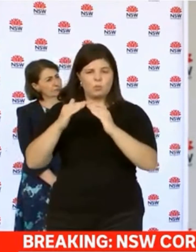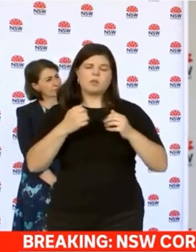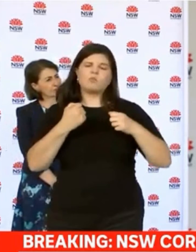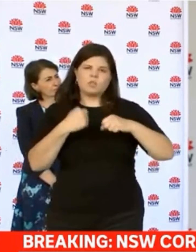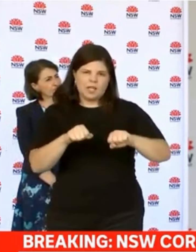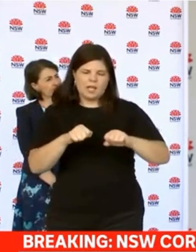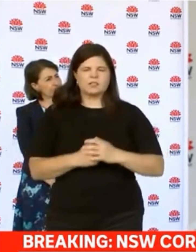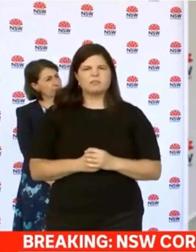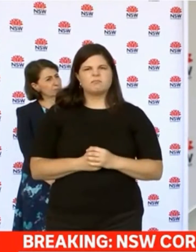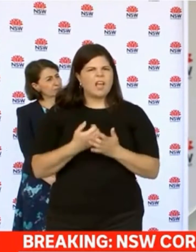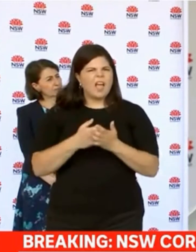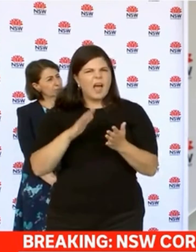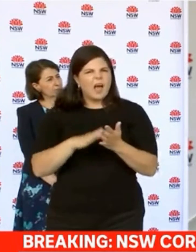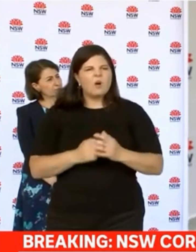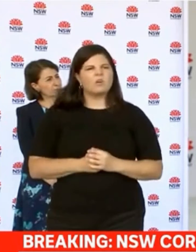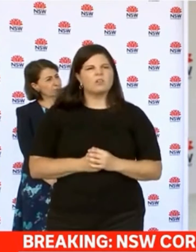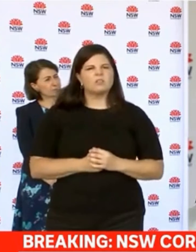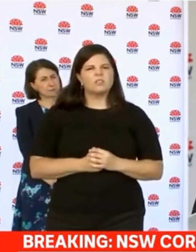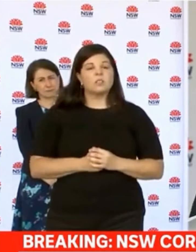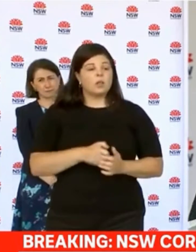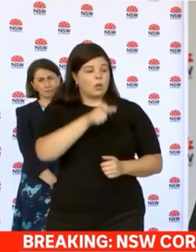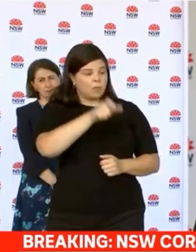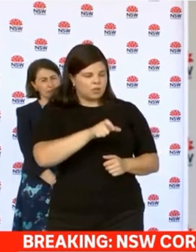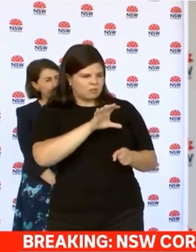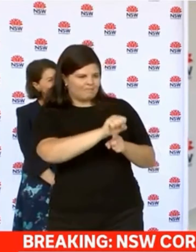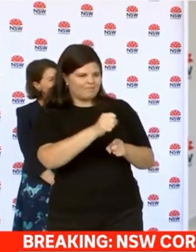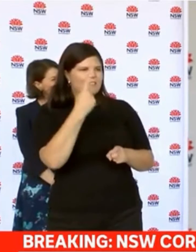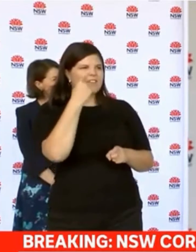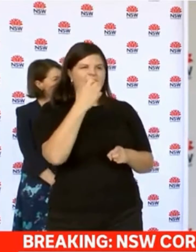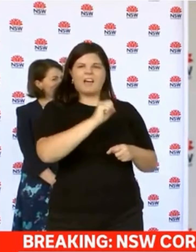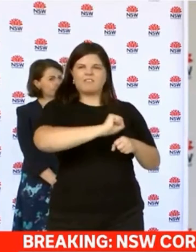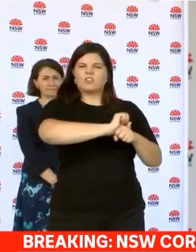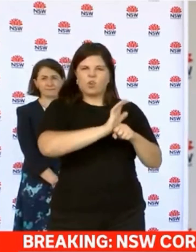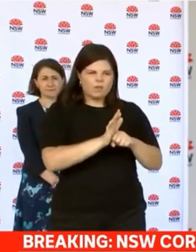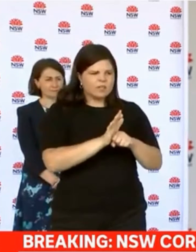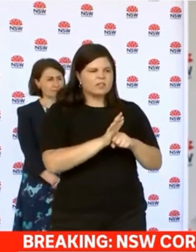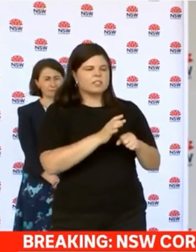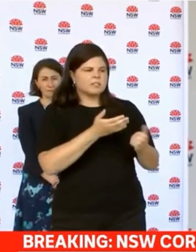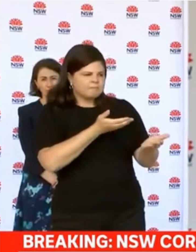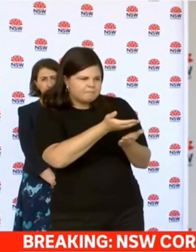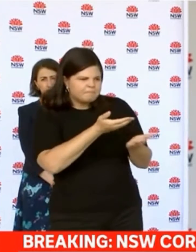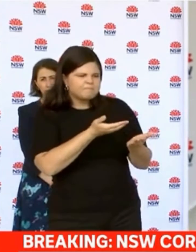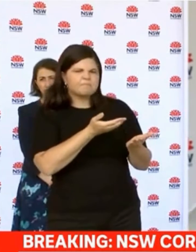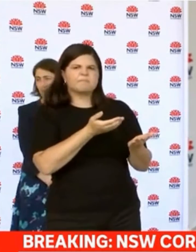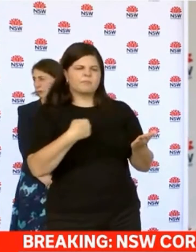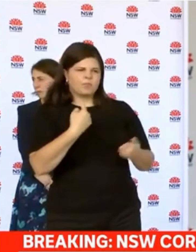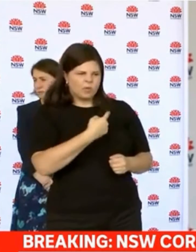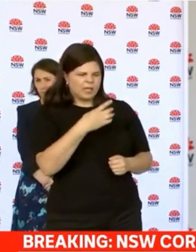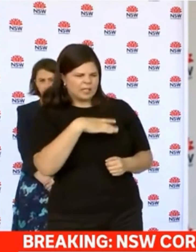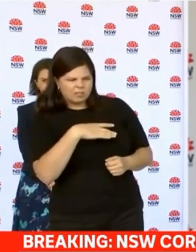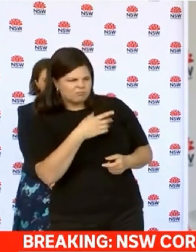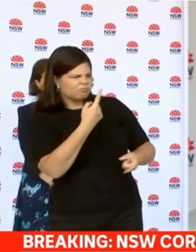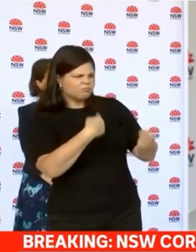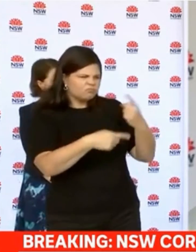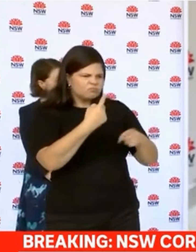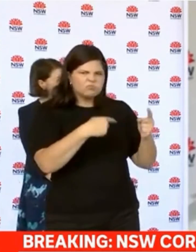but one of the important measures is finding people with infection and then working with those people to understand where they may